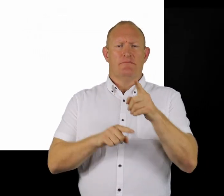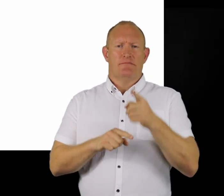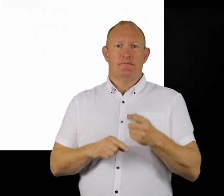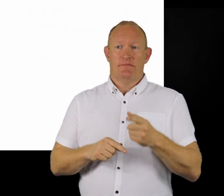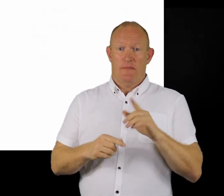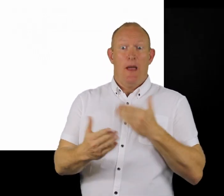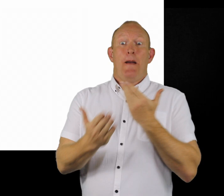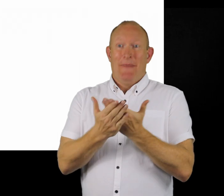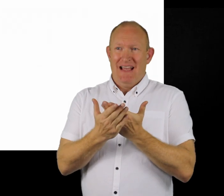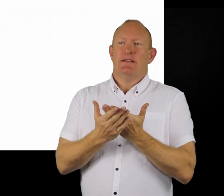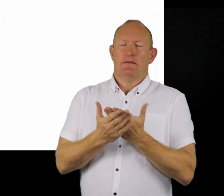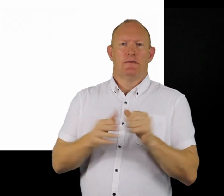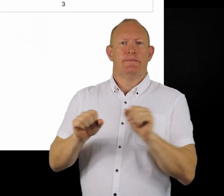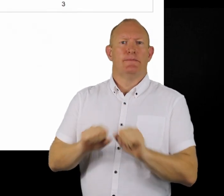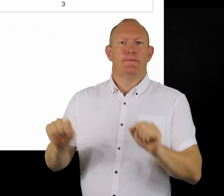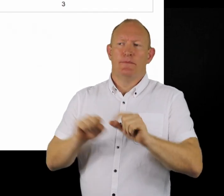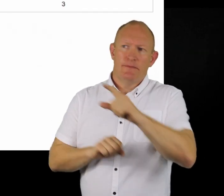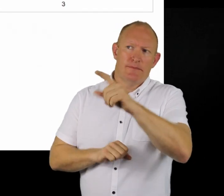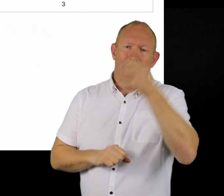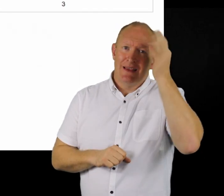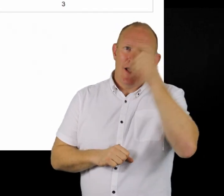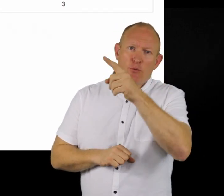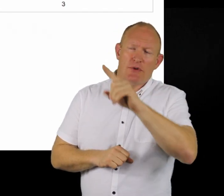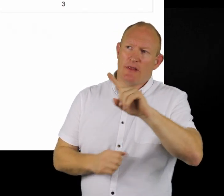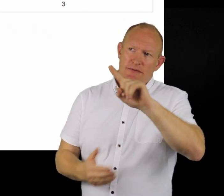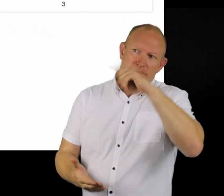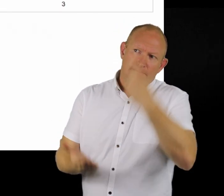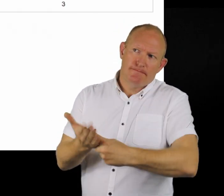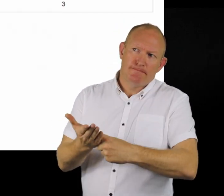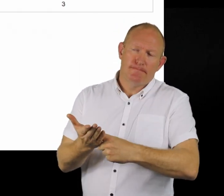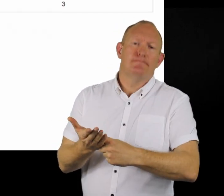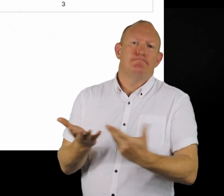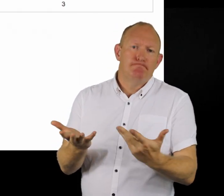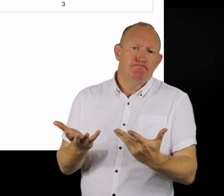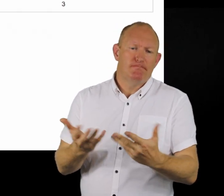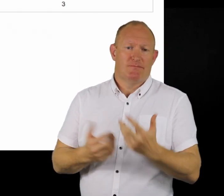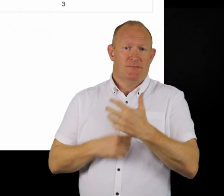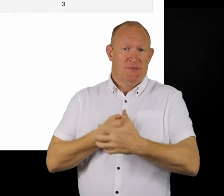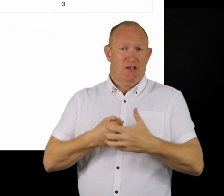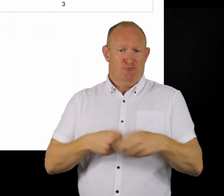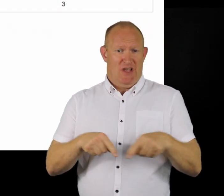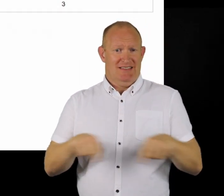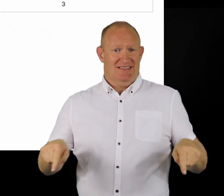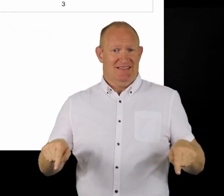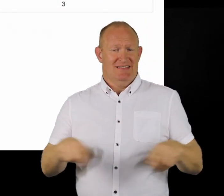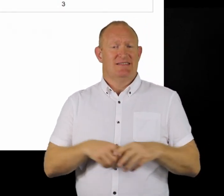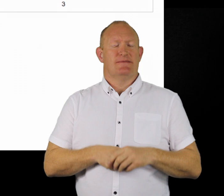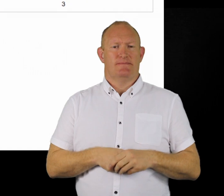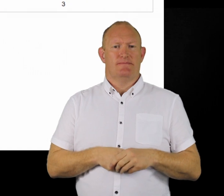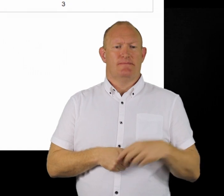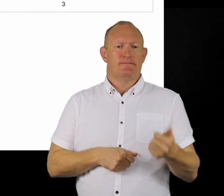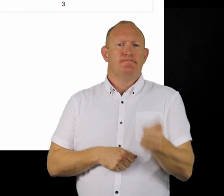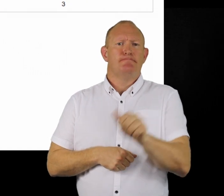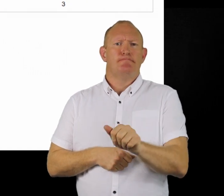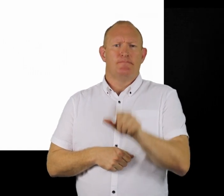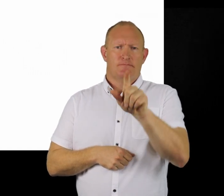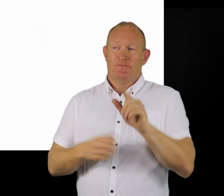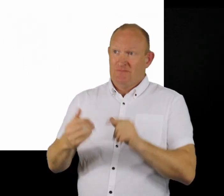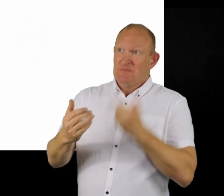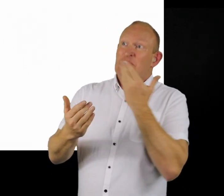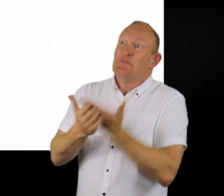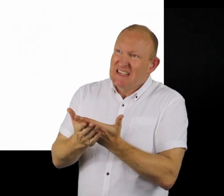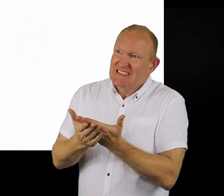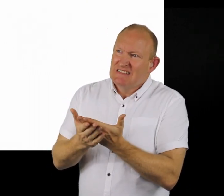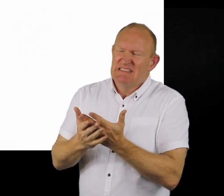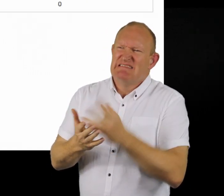bid under consideration which are bids where the result is not yet known. The third